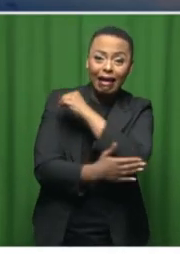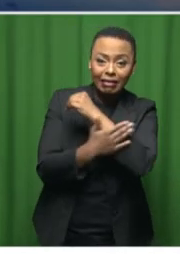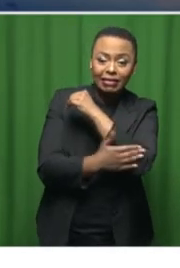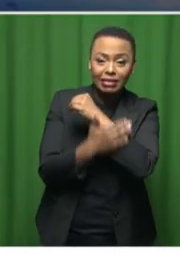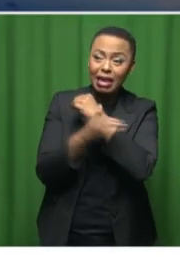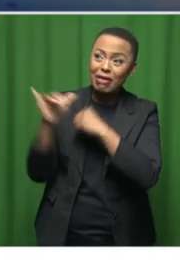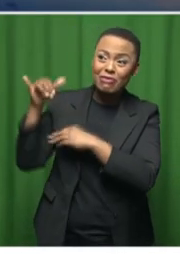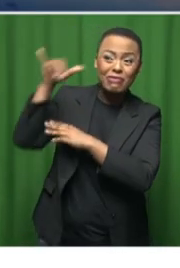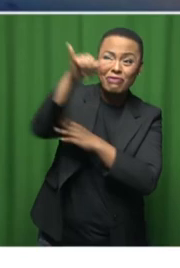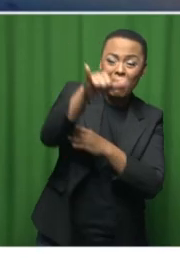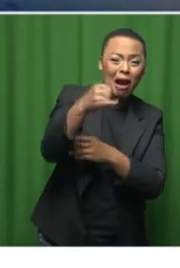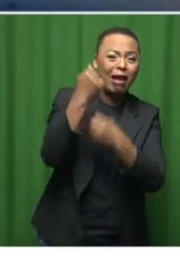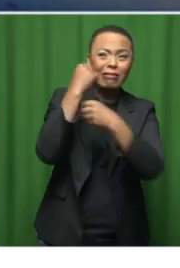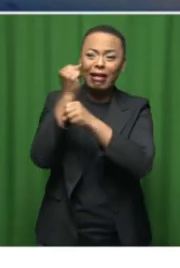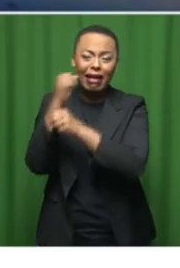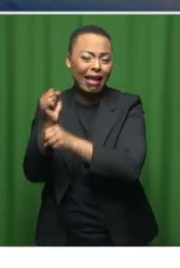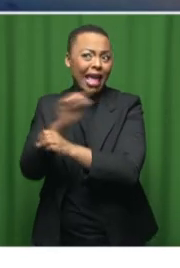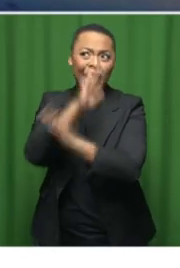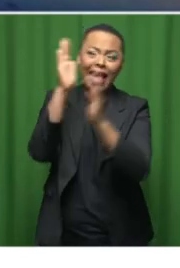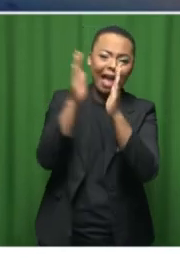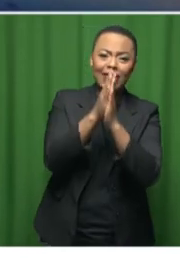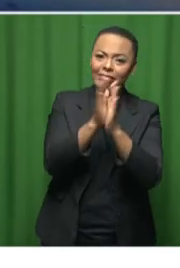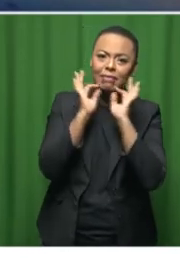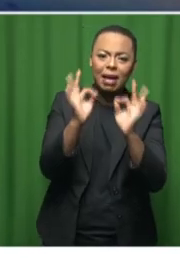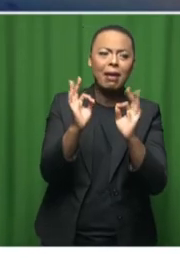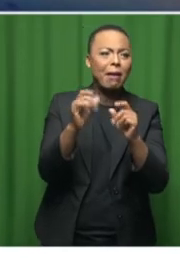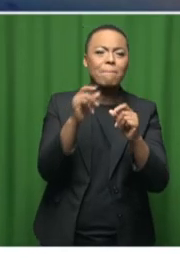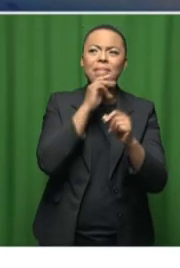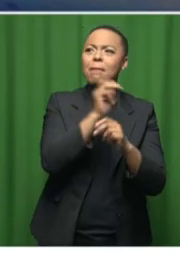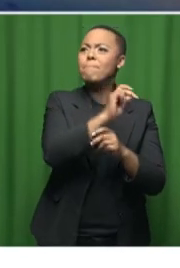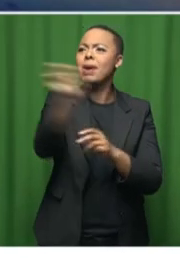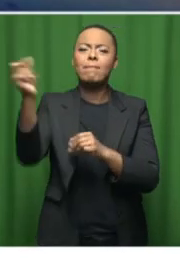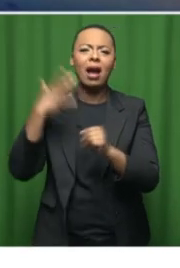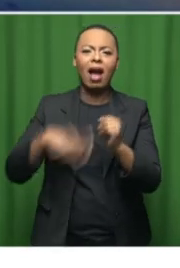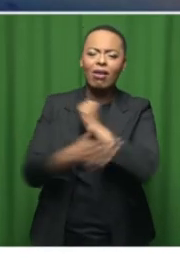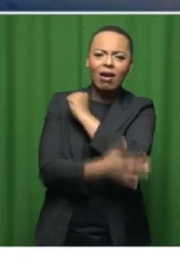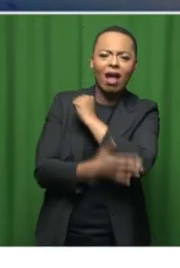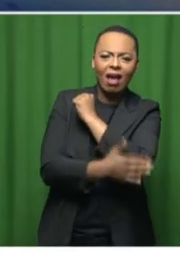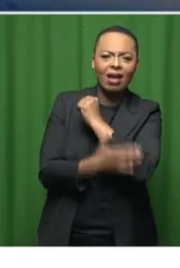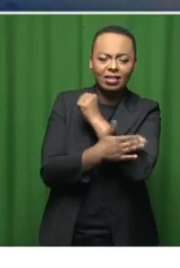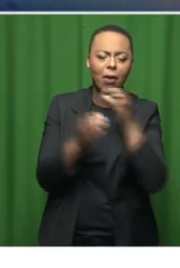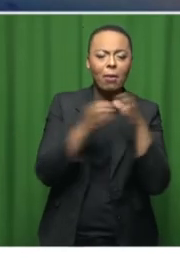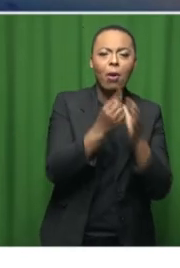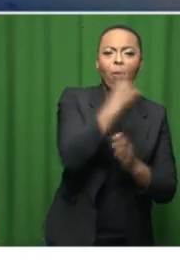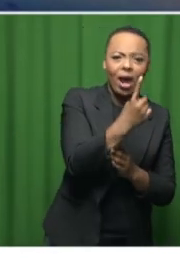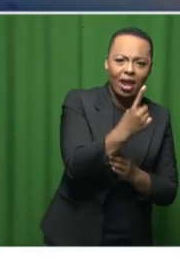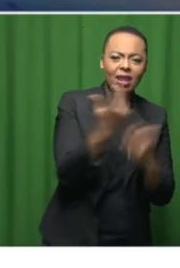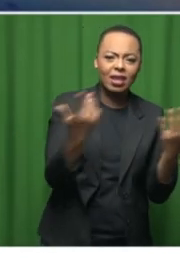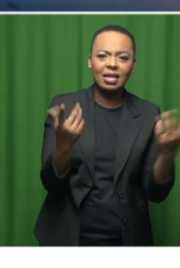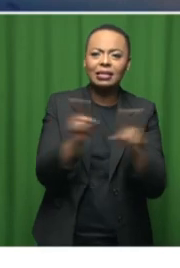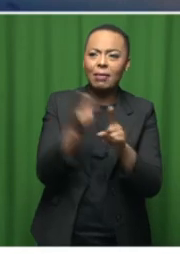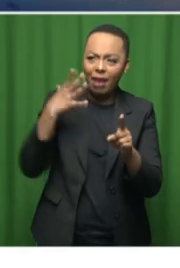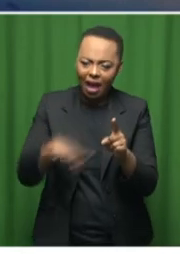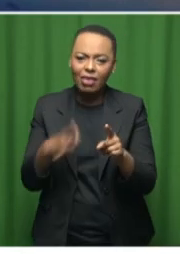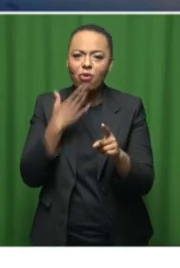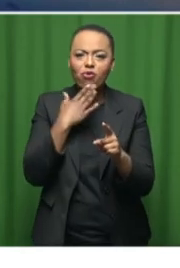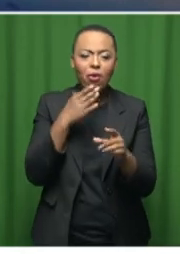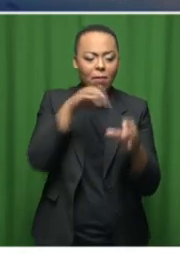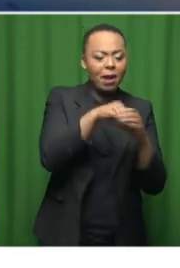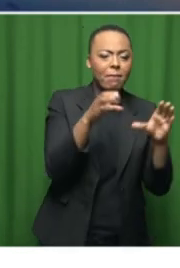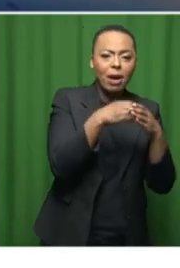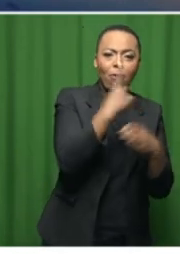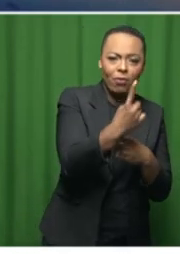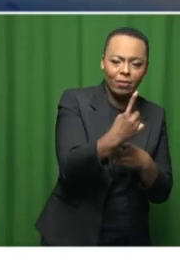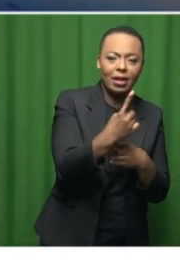manufacturing, meeting everything, bigger than others that are in part one, and some others that are in part one. And